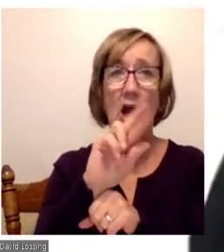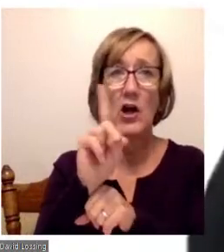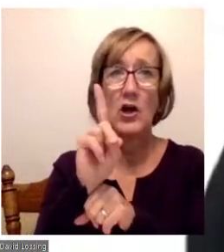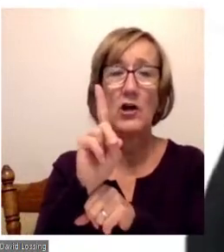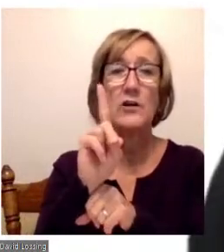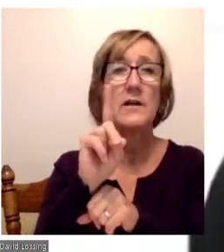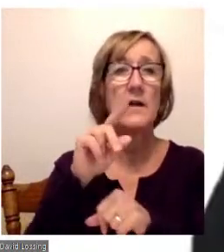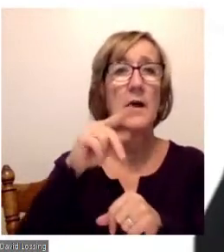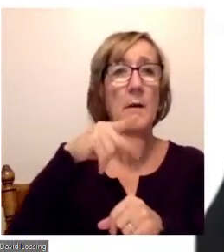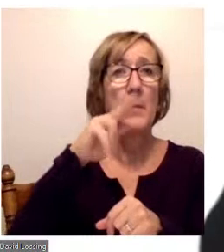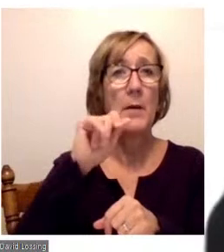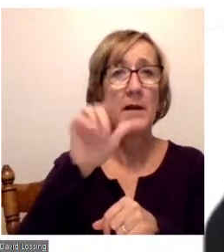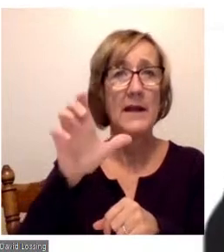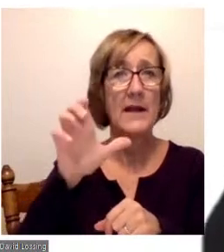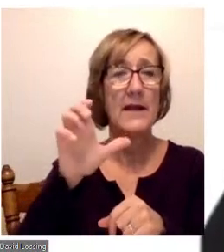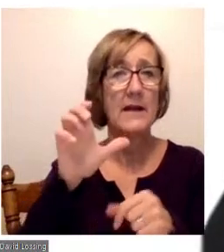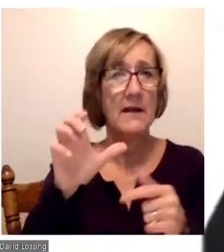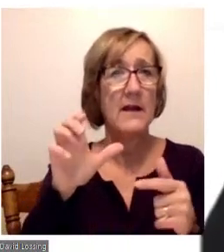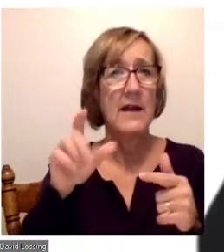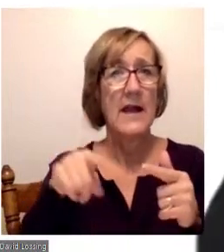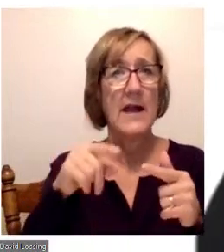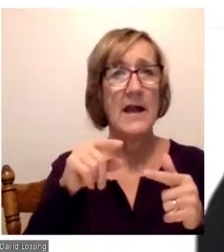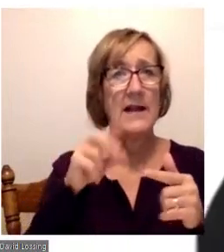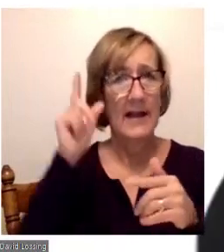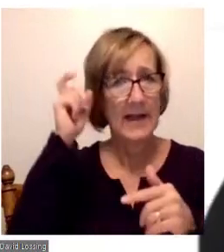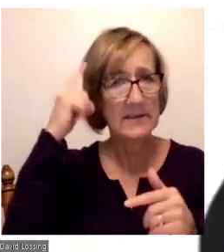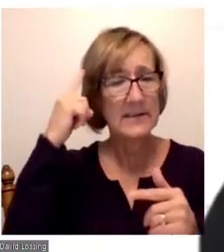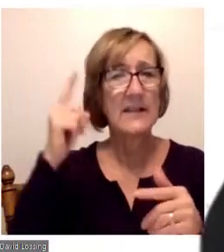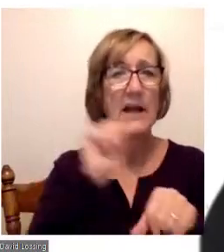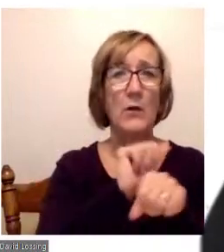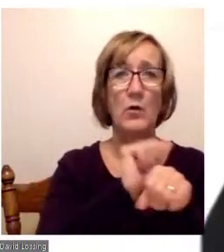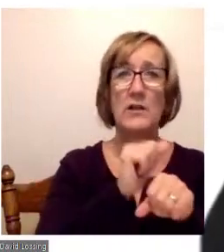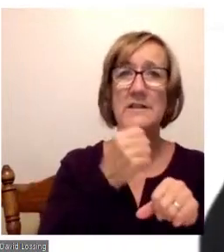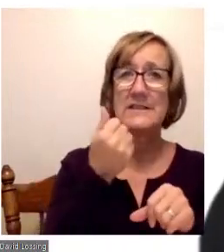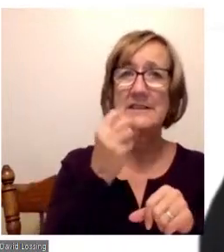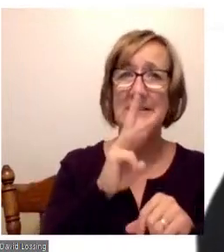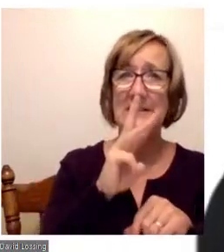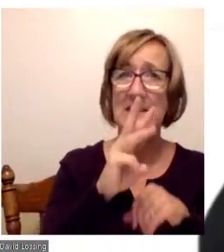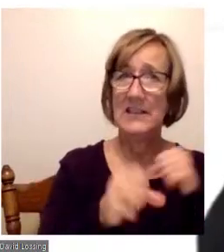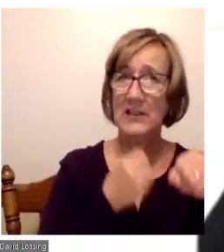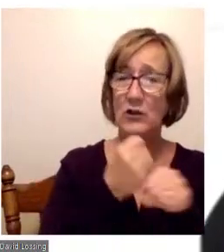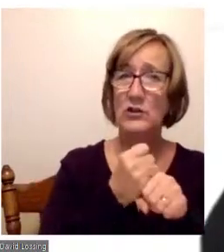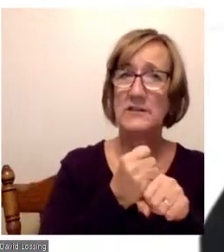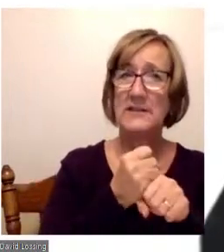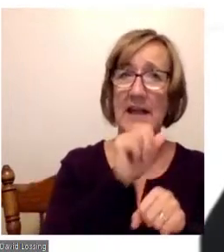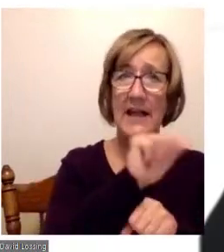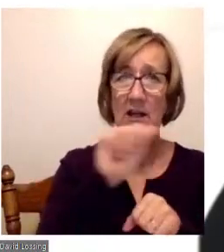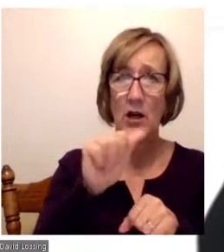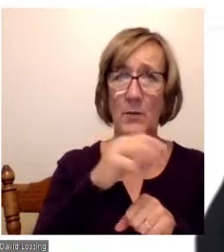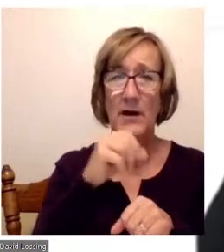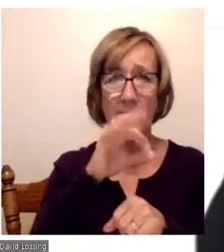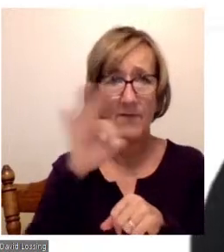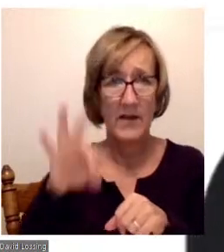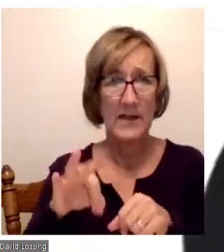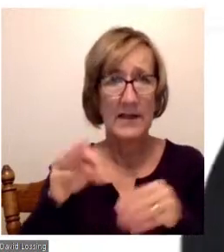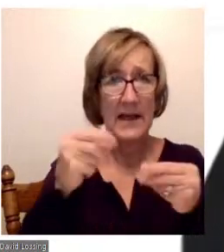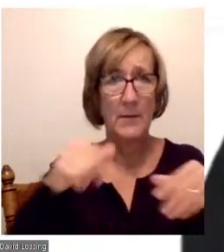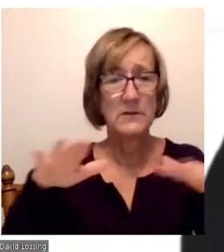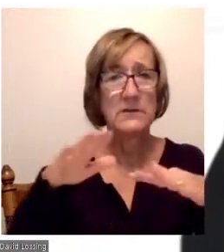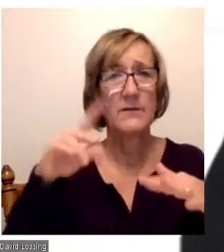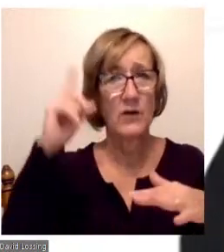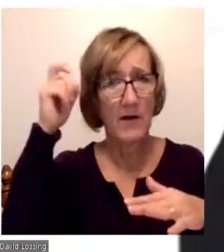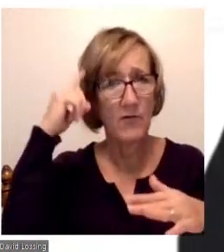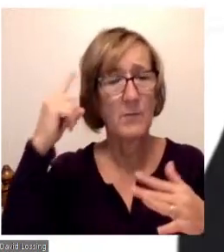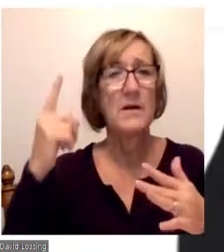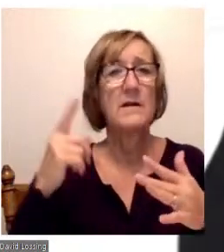I previously worked at the University of Michigan for 16 years on both the Ann Arbor and Flint campuses in government relations. I was an adjunct